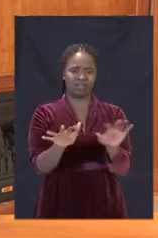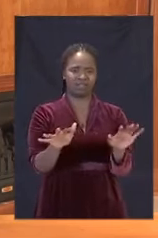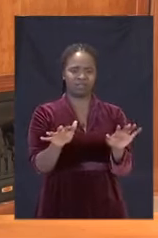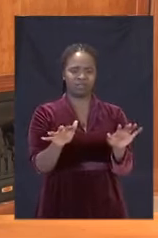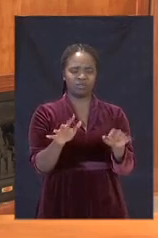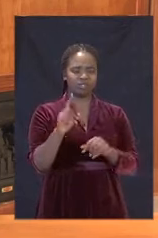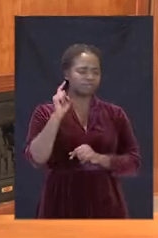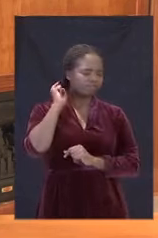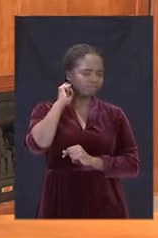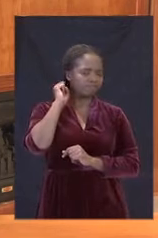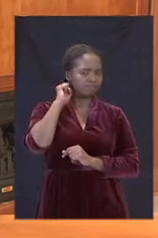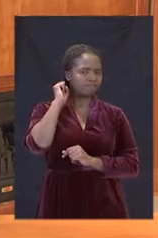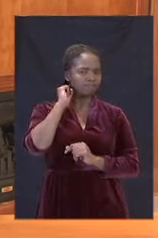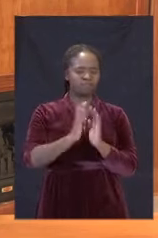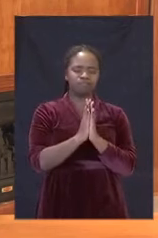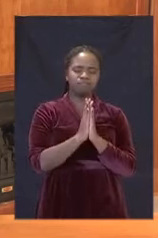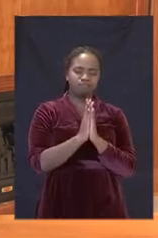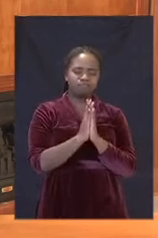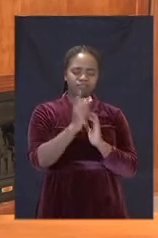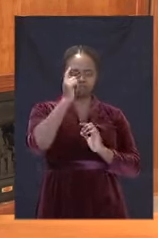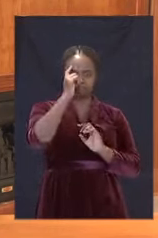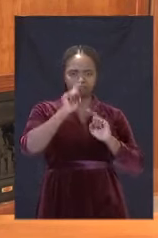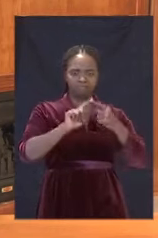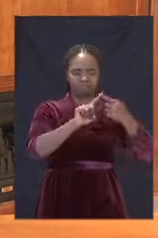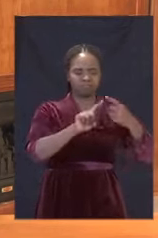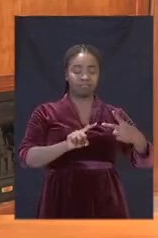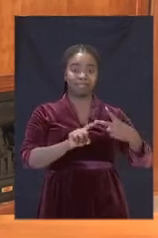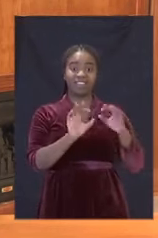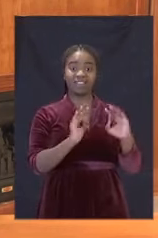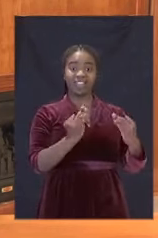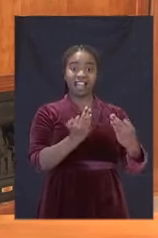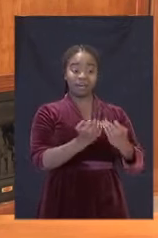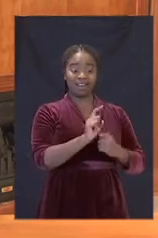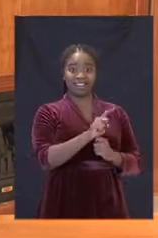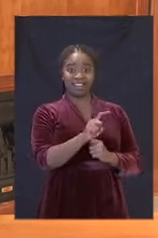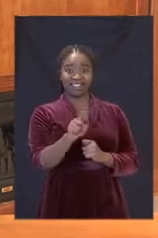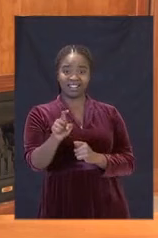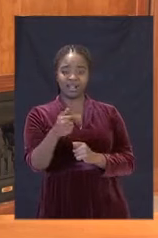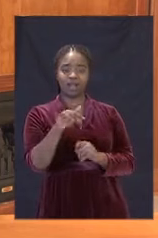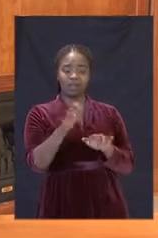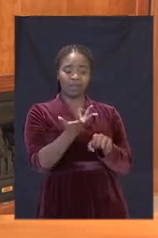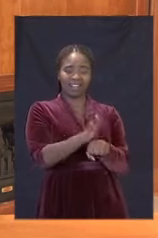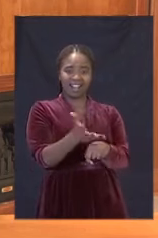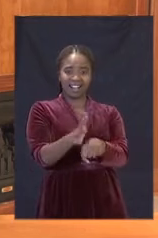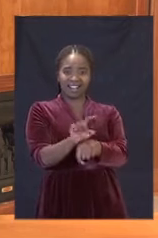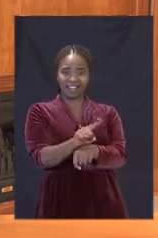to also turn our thoughts to the families of those who have lost their loved ones.